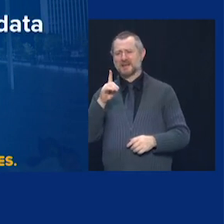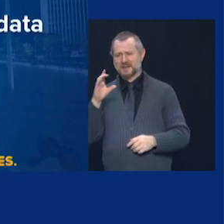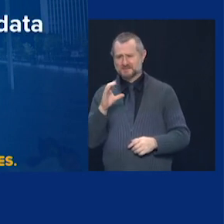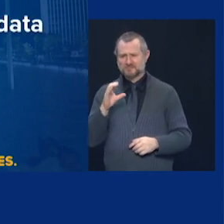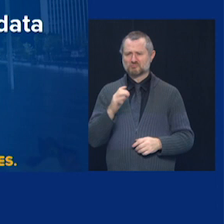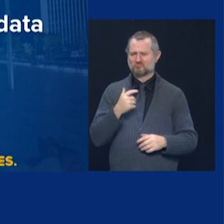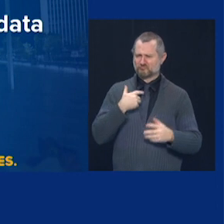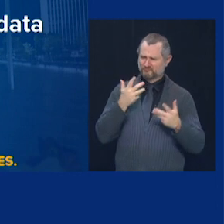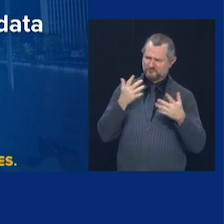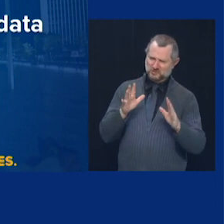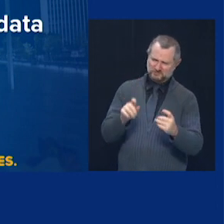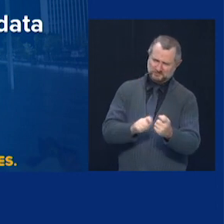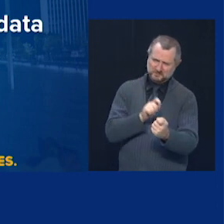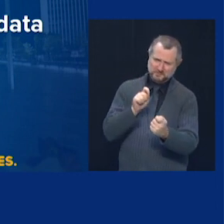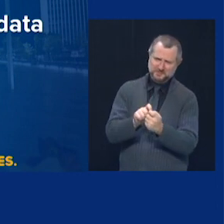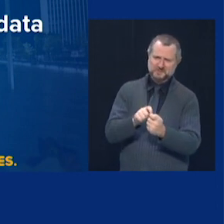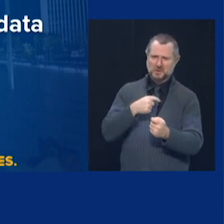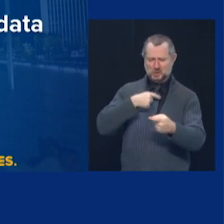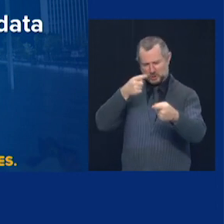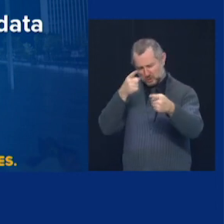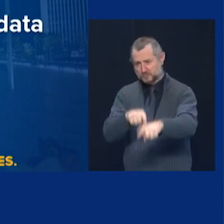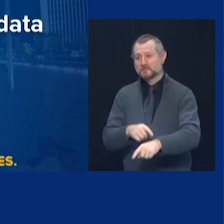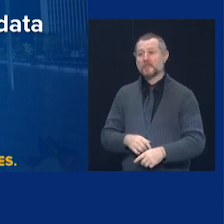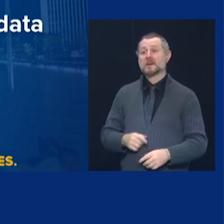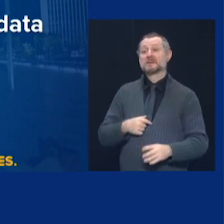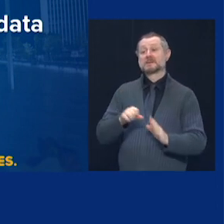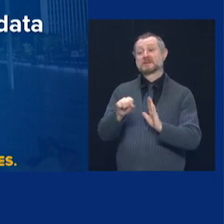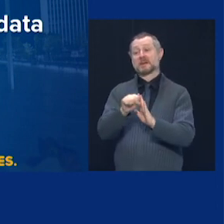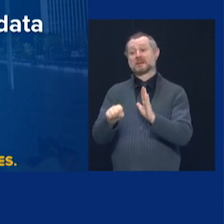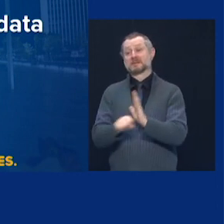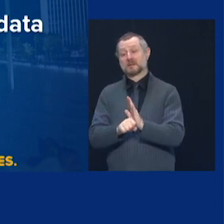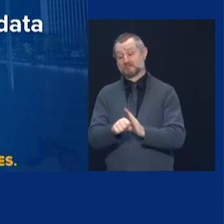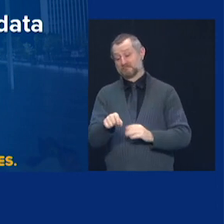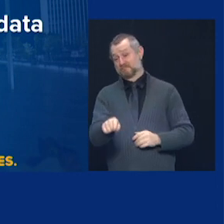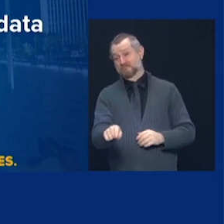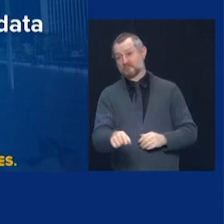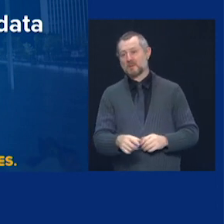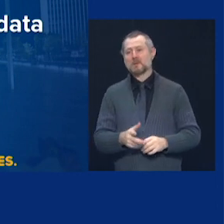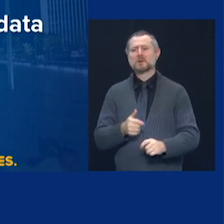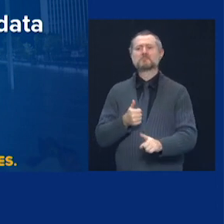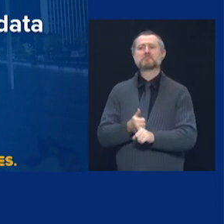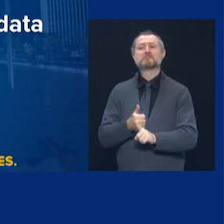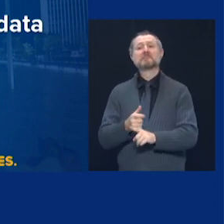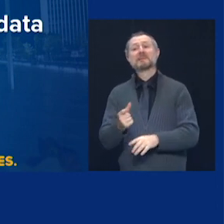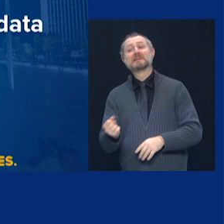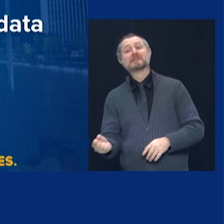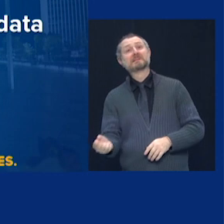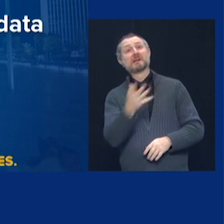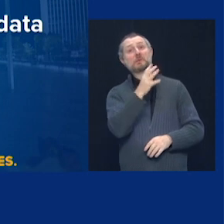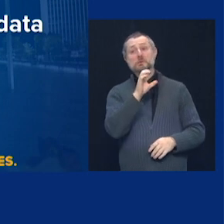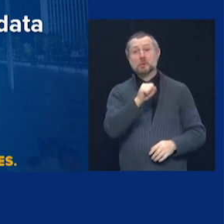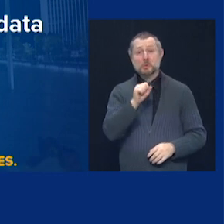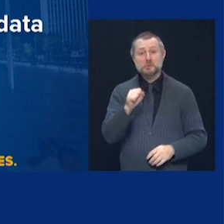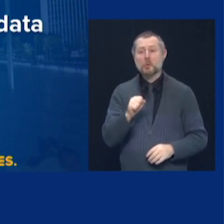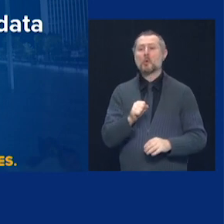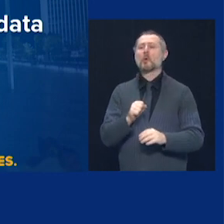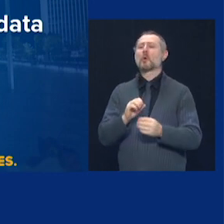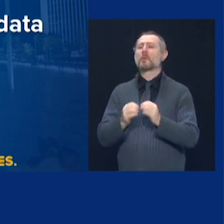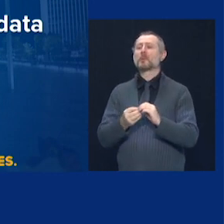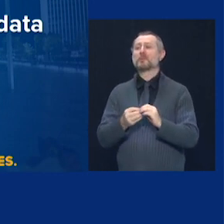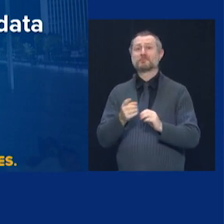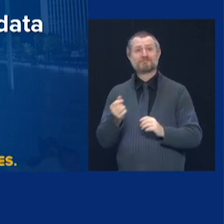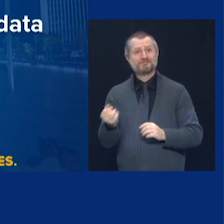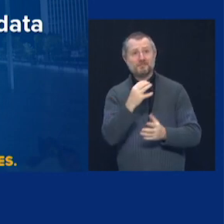agreed, that the state will not send individual data identifying a